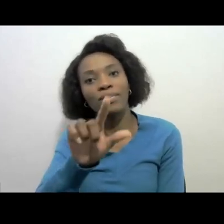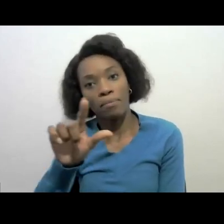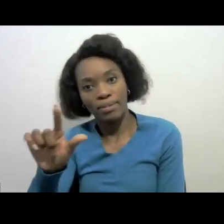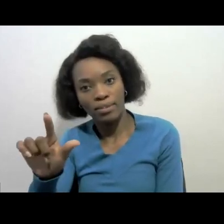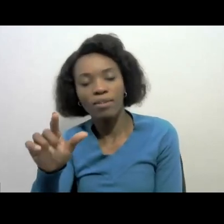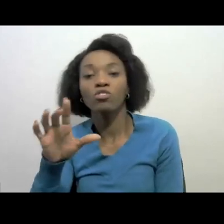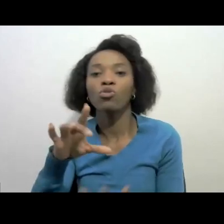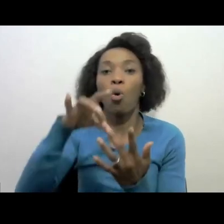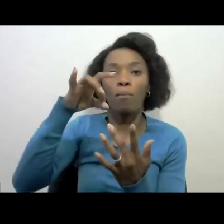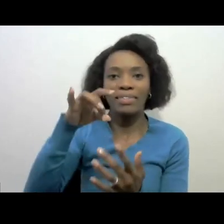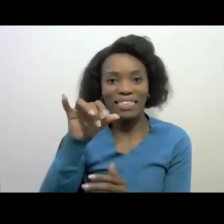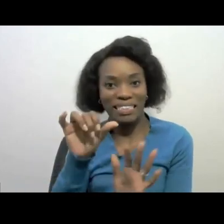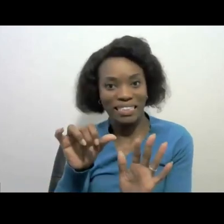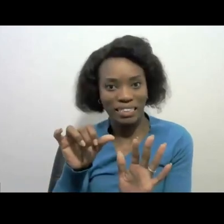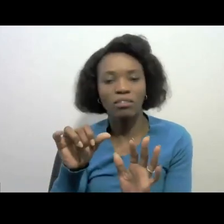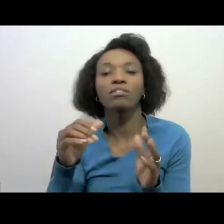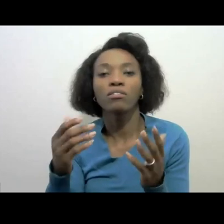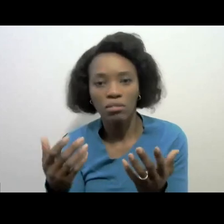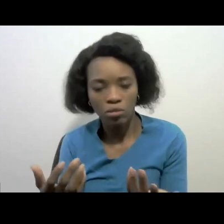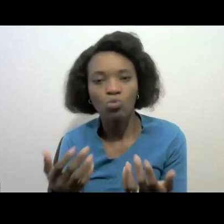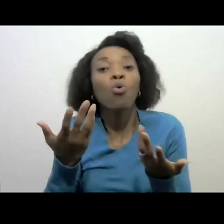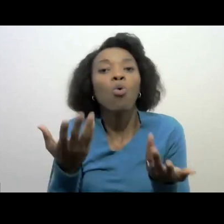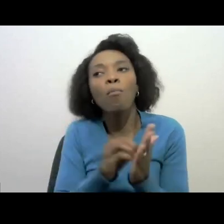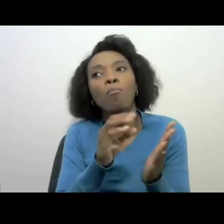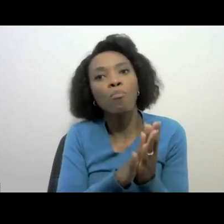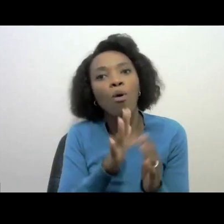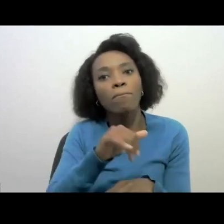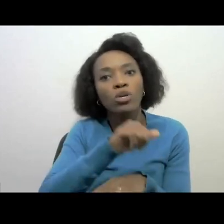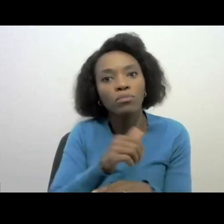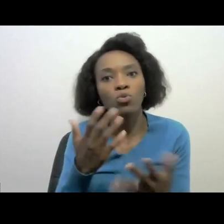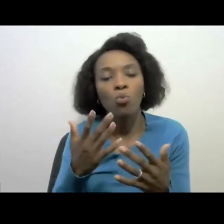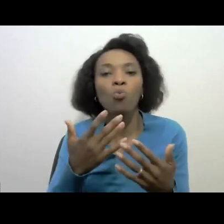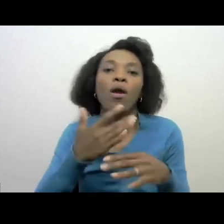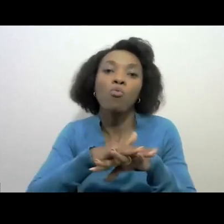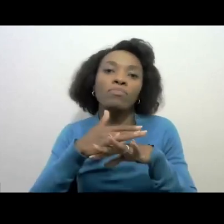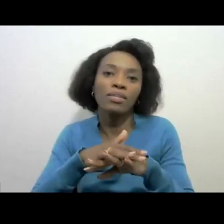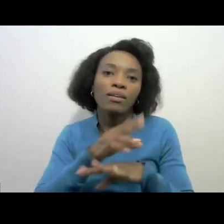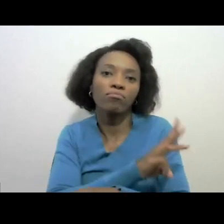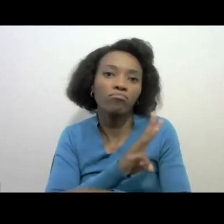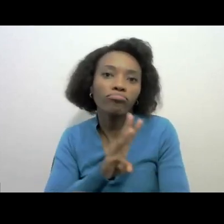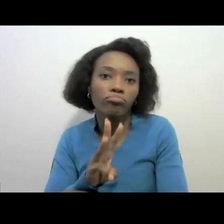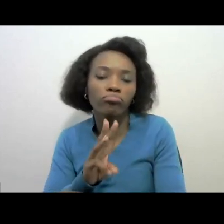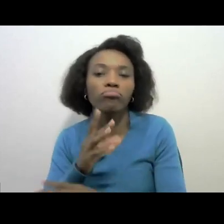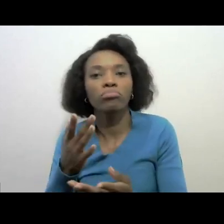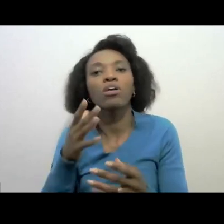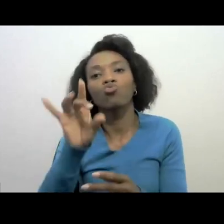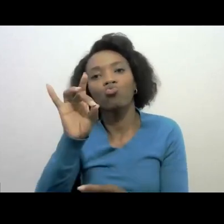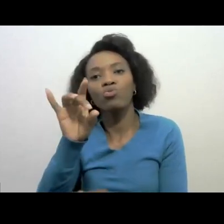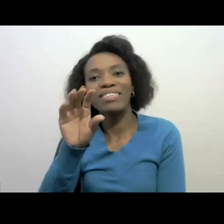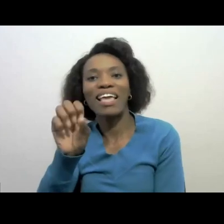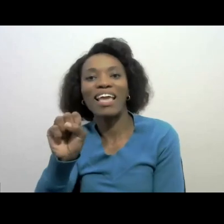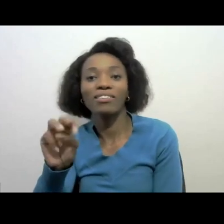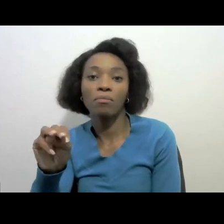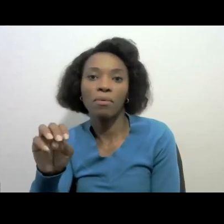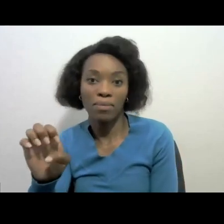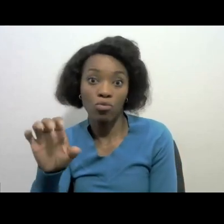or you can book an appointment with our web on our website and choose the SMME options. I hope